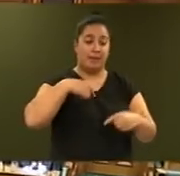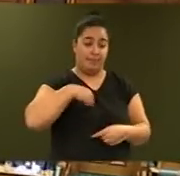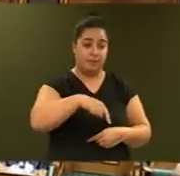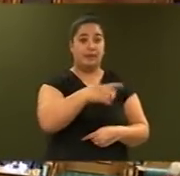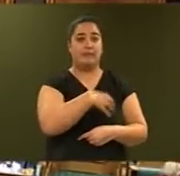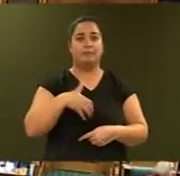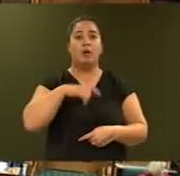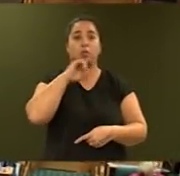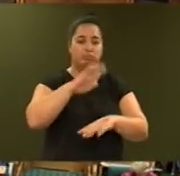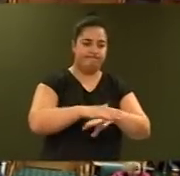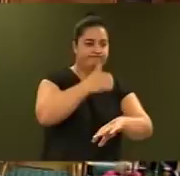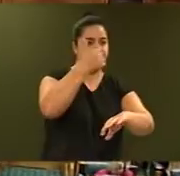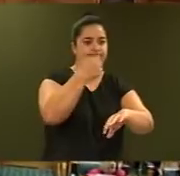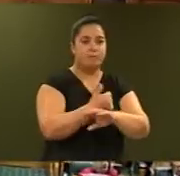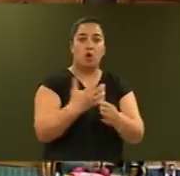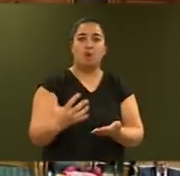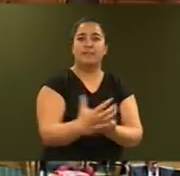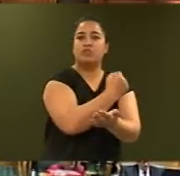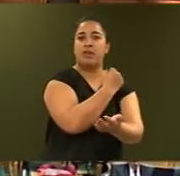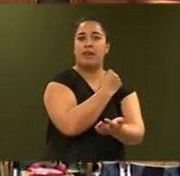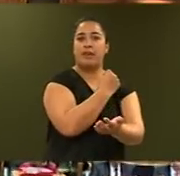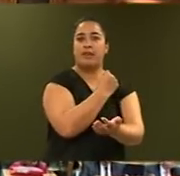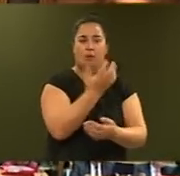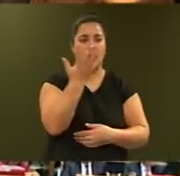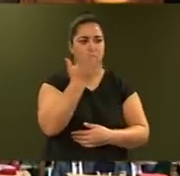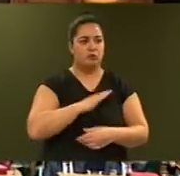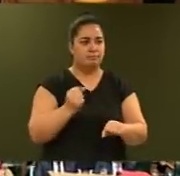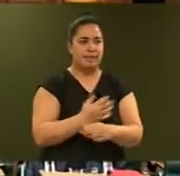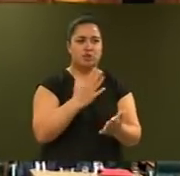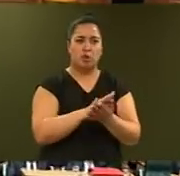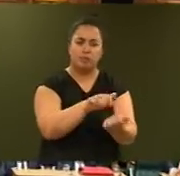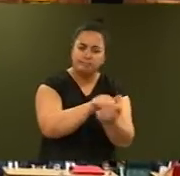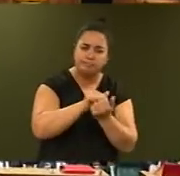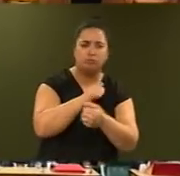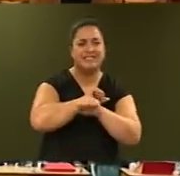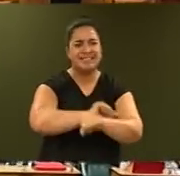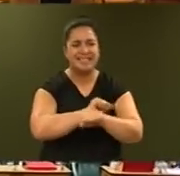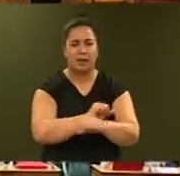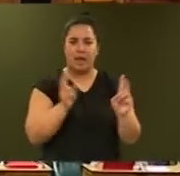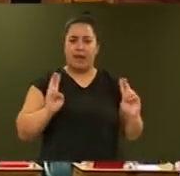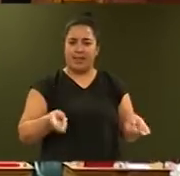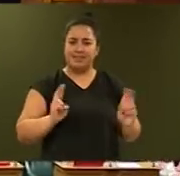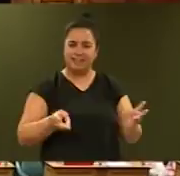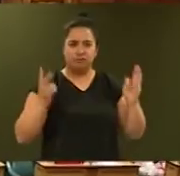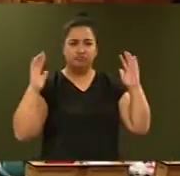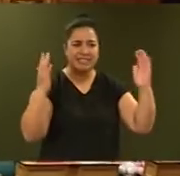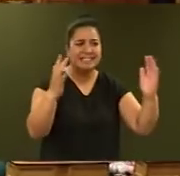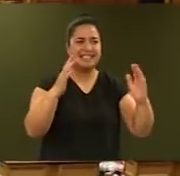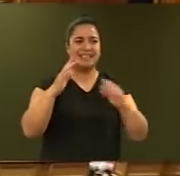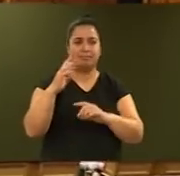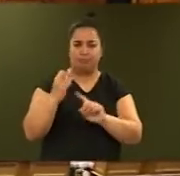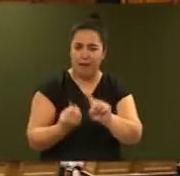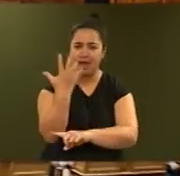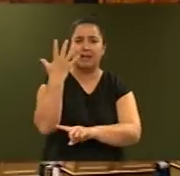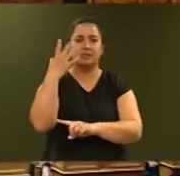conservation, delivering on our promise to protect New Zealand's distinctive native wildlife, plants and landscapes. Budget